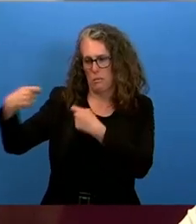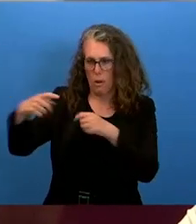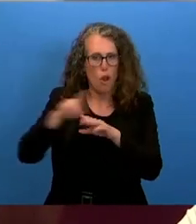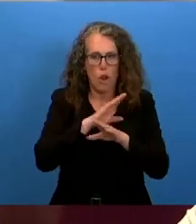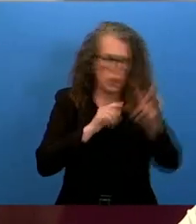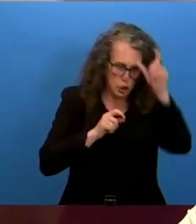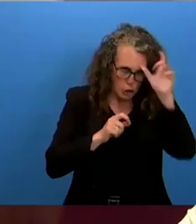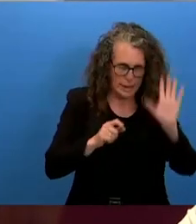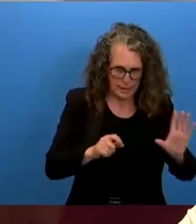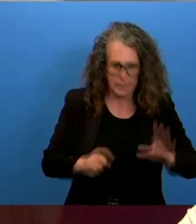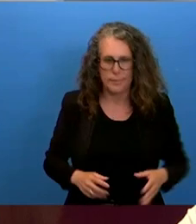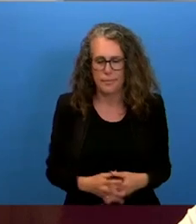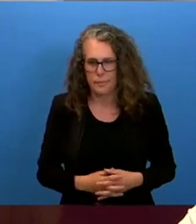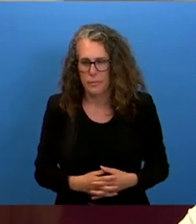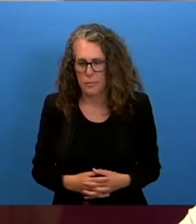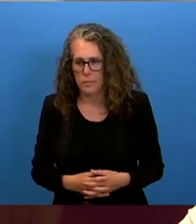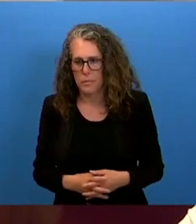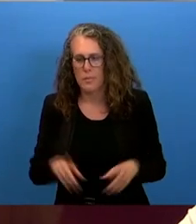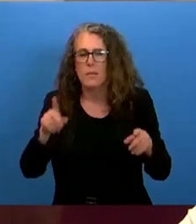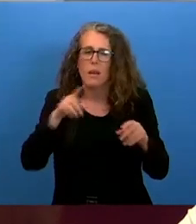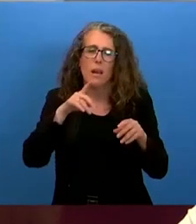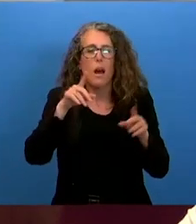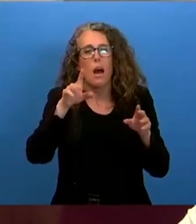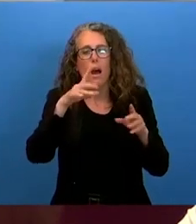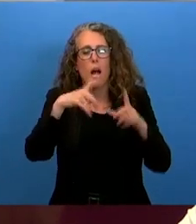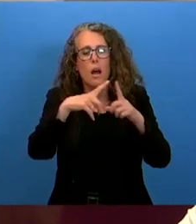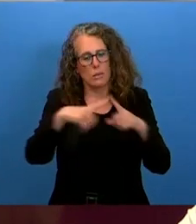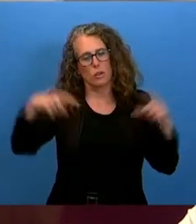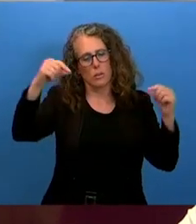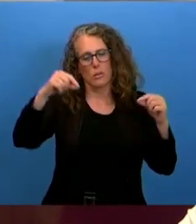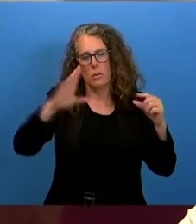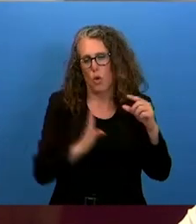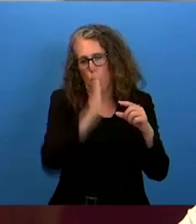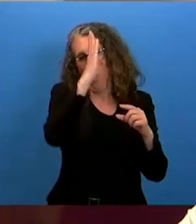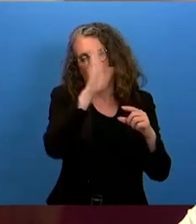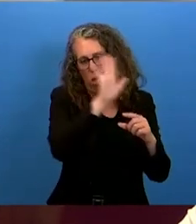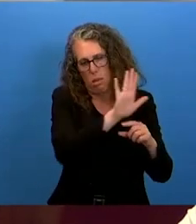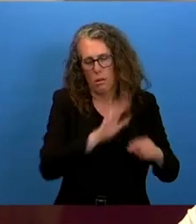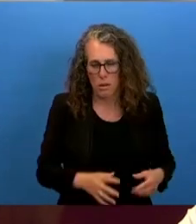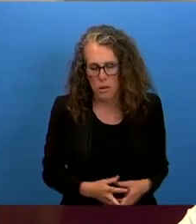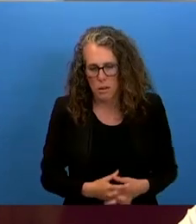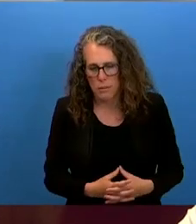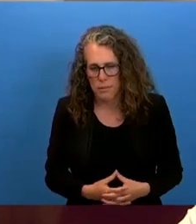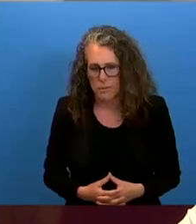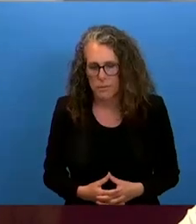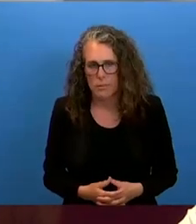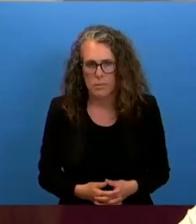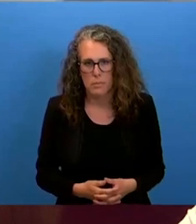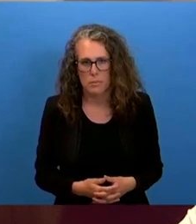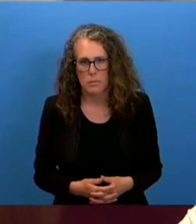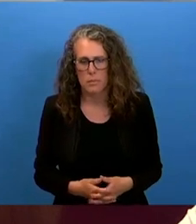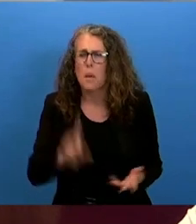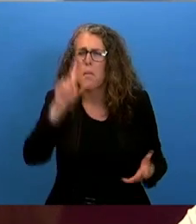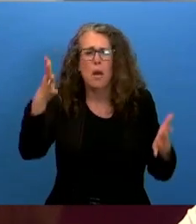as is the case of northern cyprus when looking at whether all indigenous peoples aspire